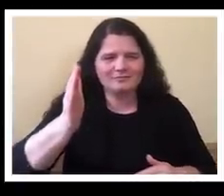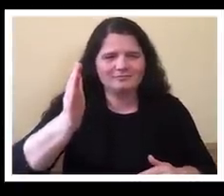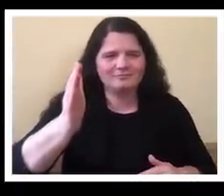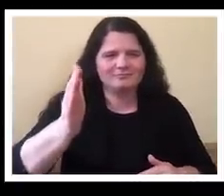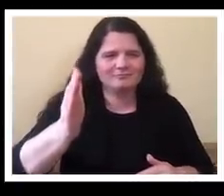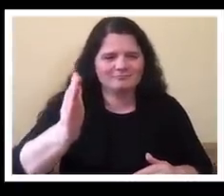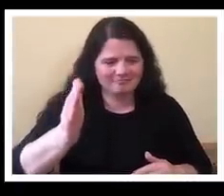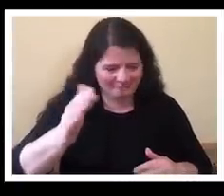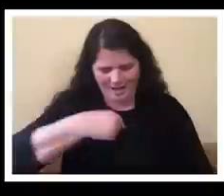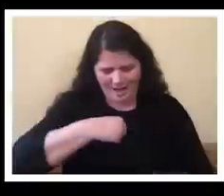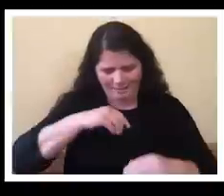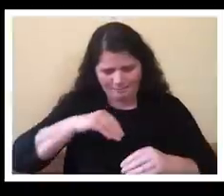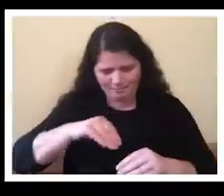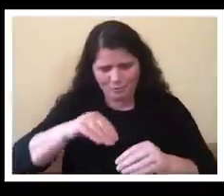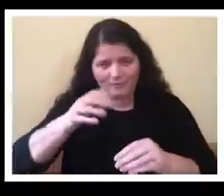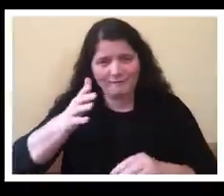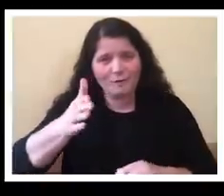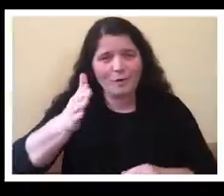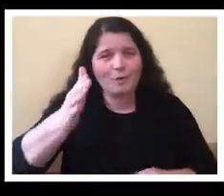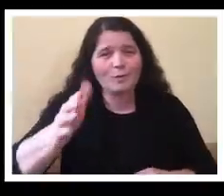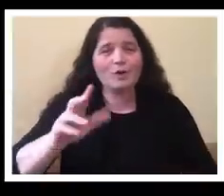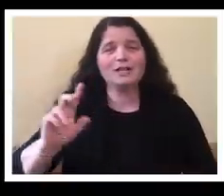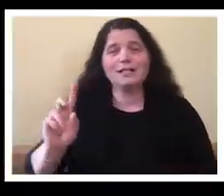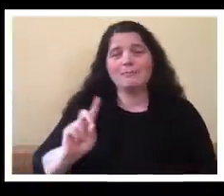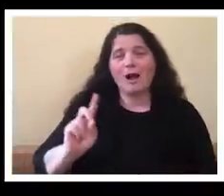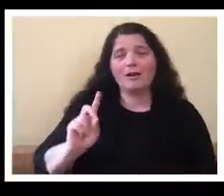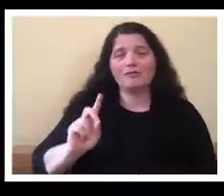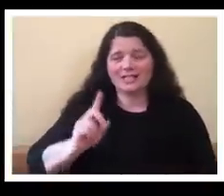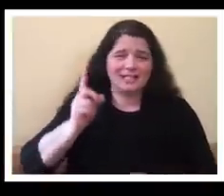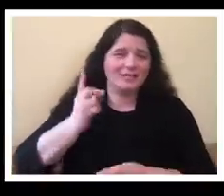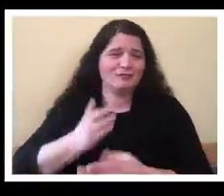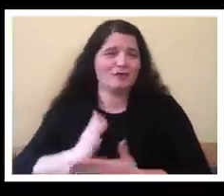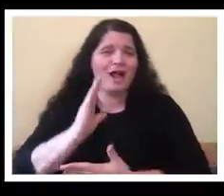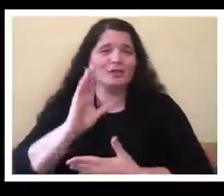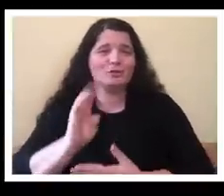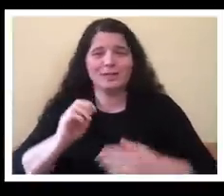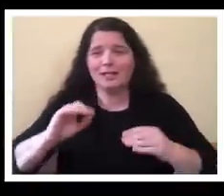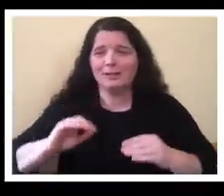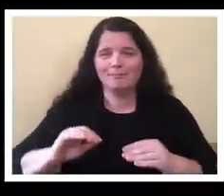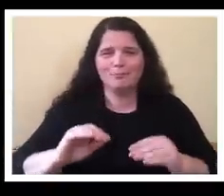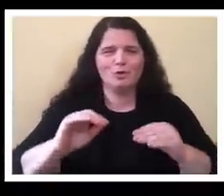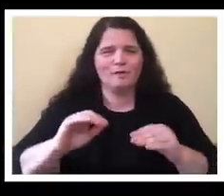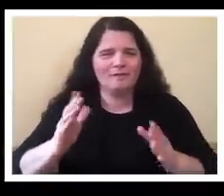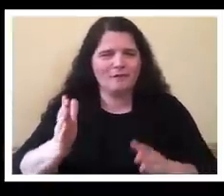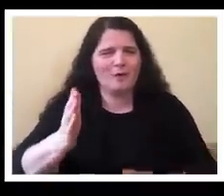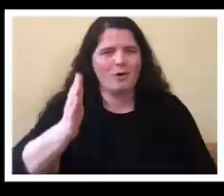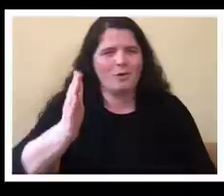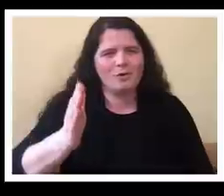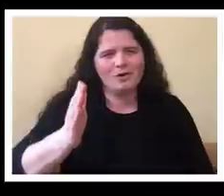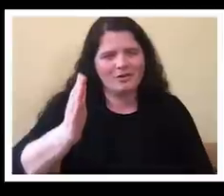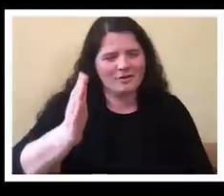I'm moving forward. Democracy is the right to be moving forward.